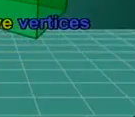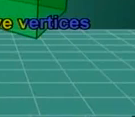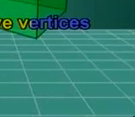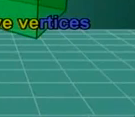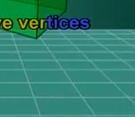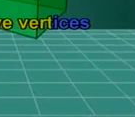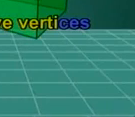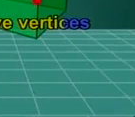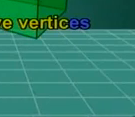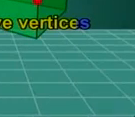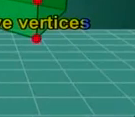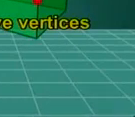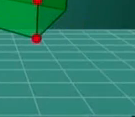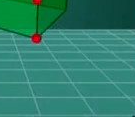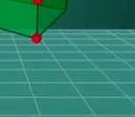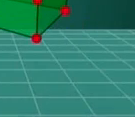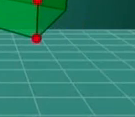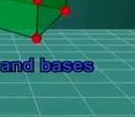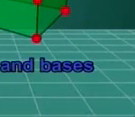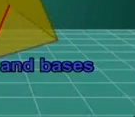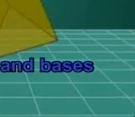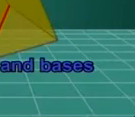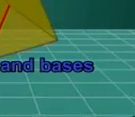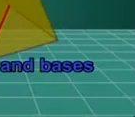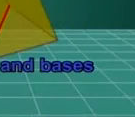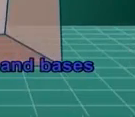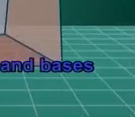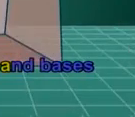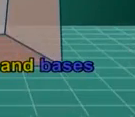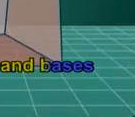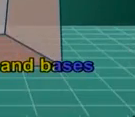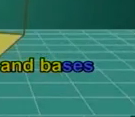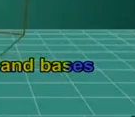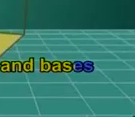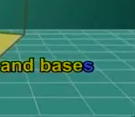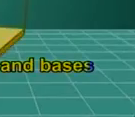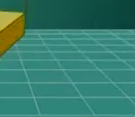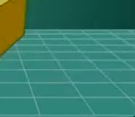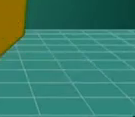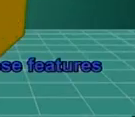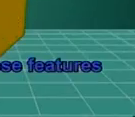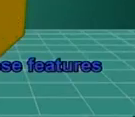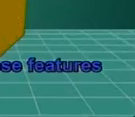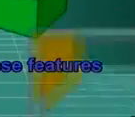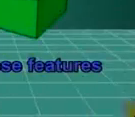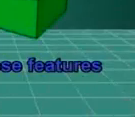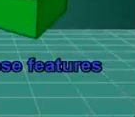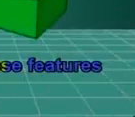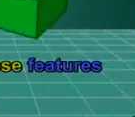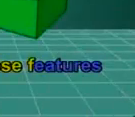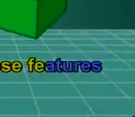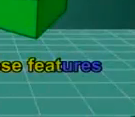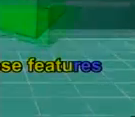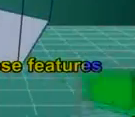have vertices. Ages, faces, and bases. Without all